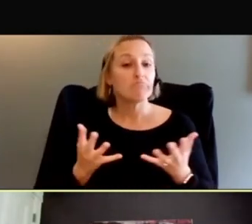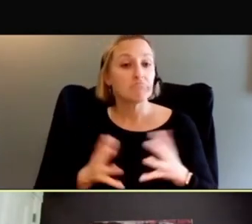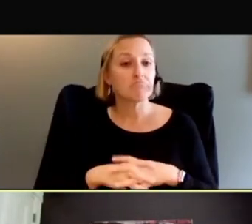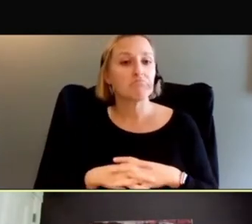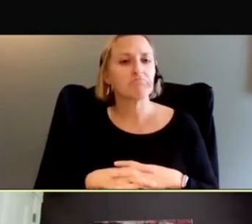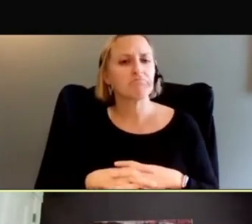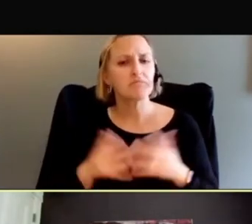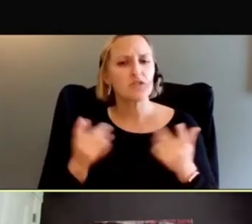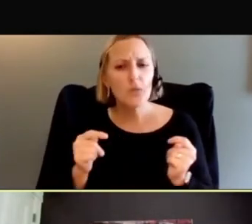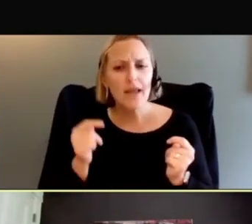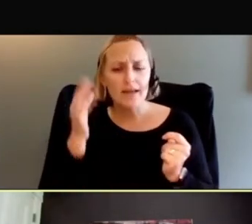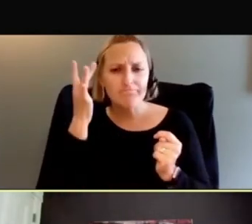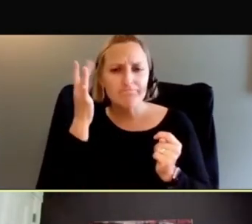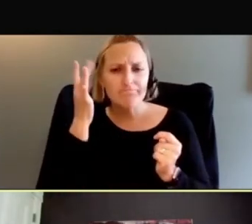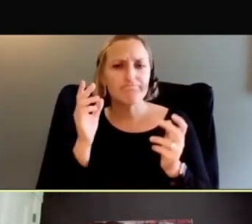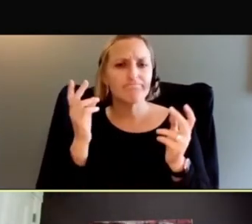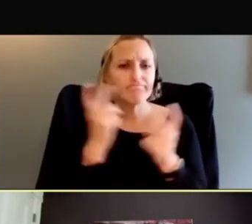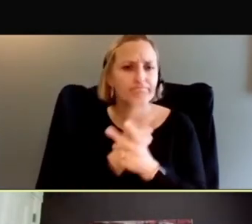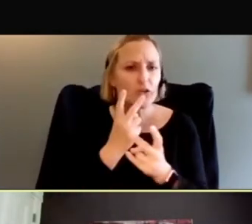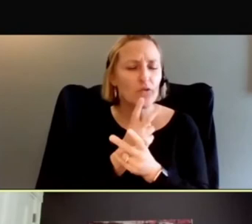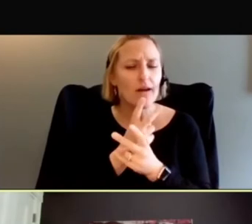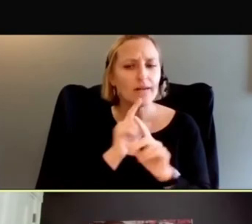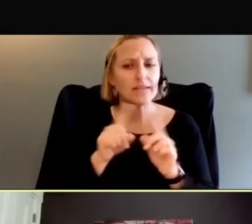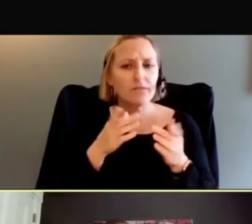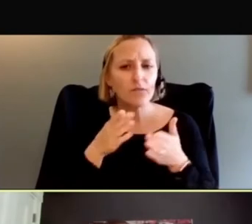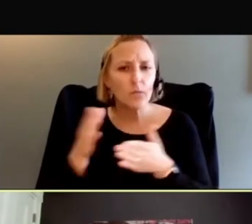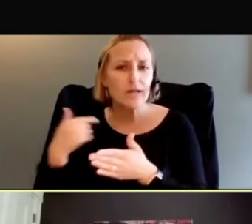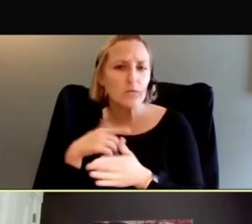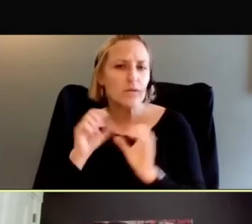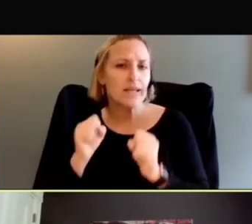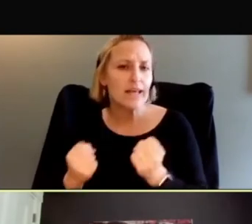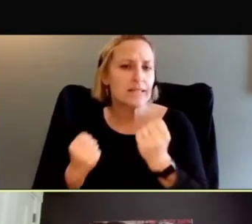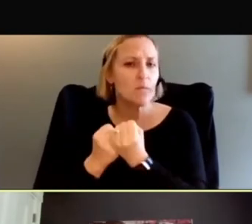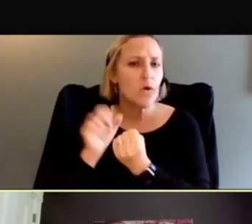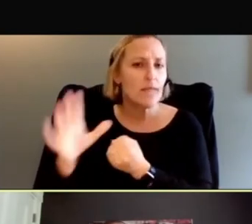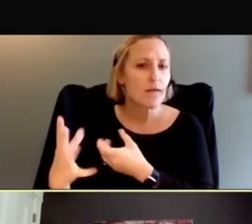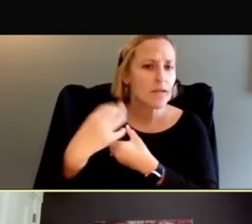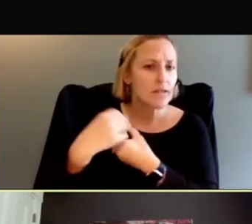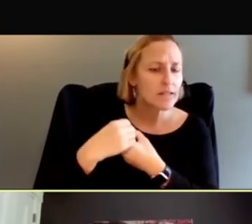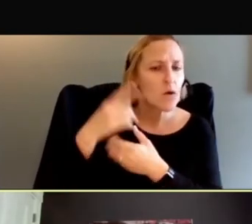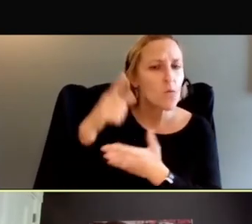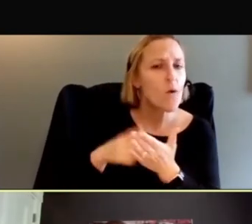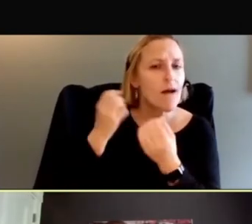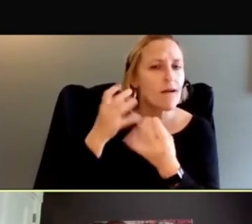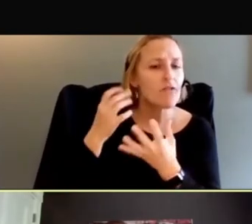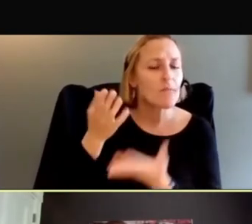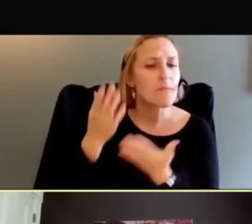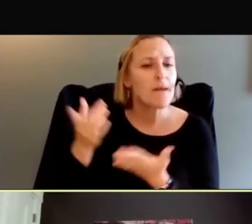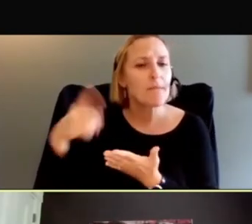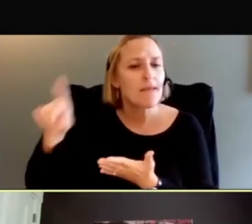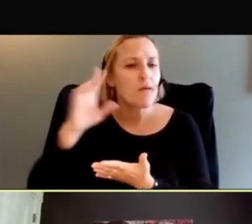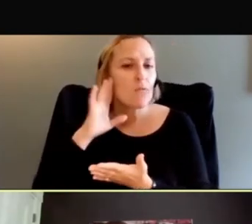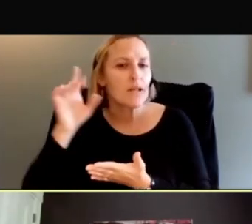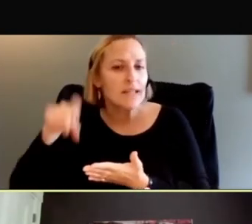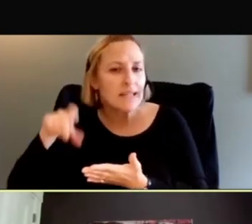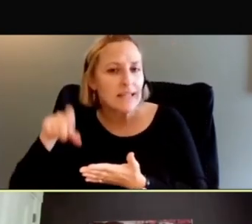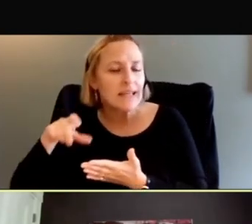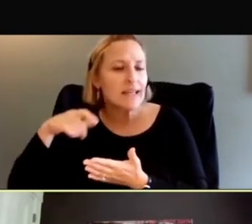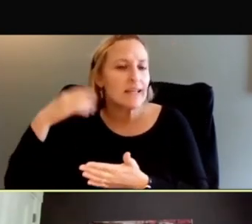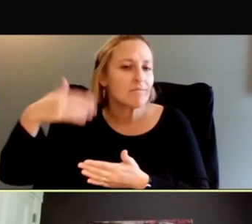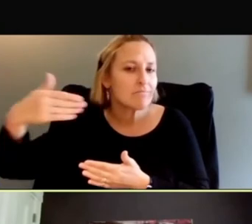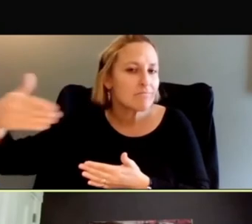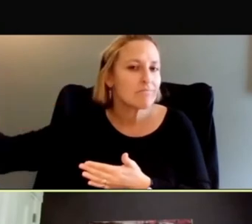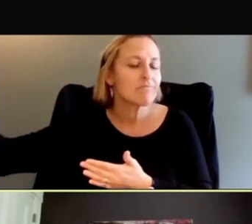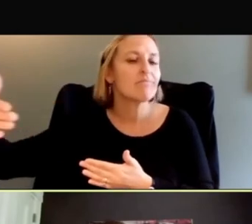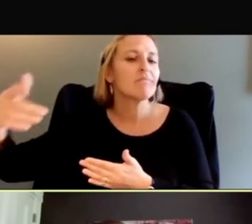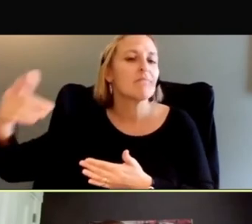touch points where we can support participation again? What is the information that they might need along the way, particularly in